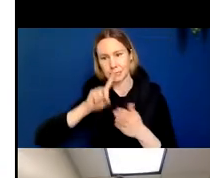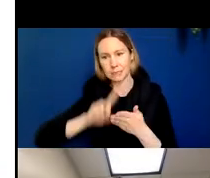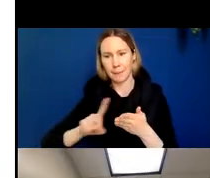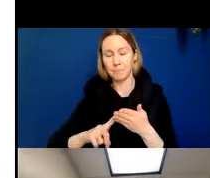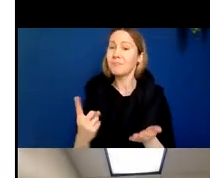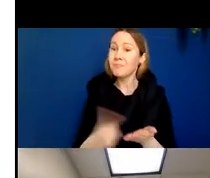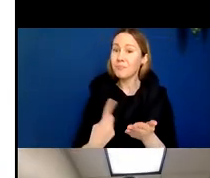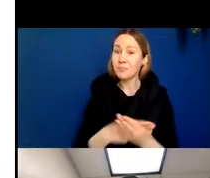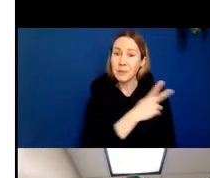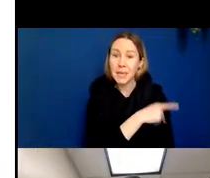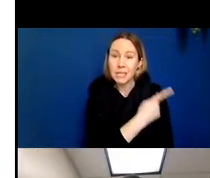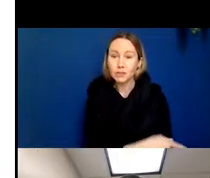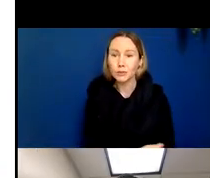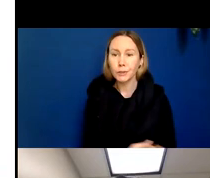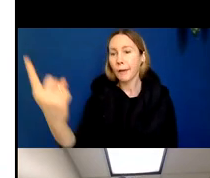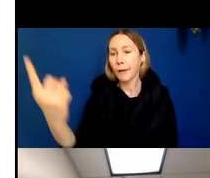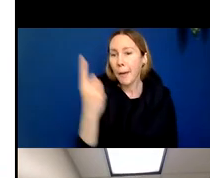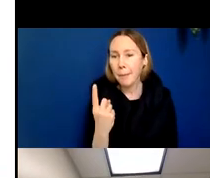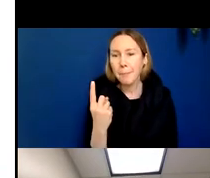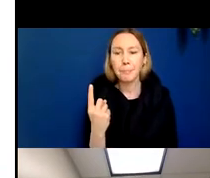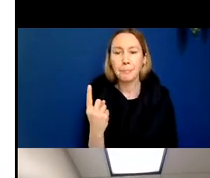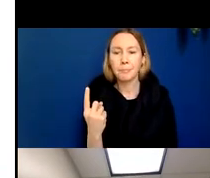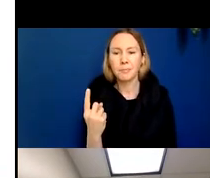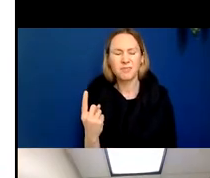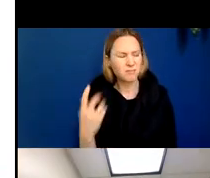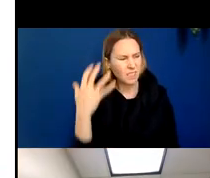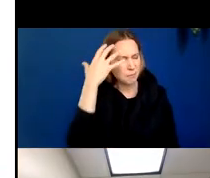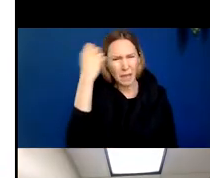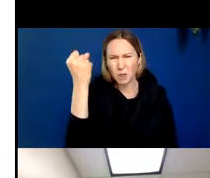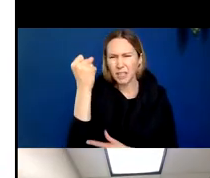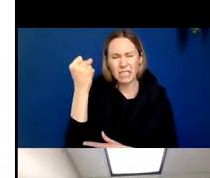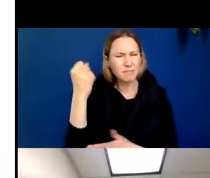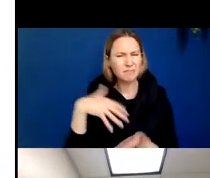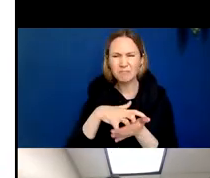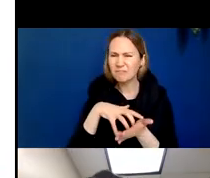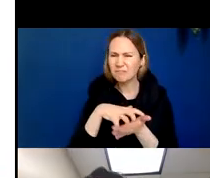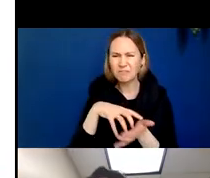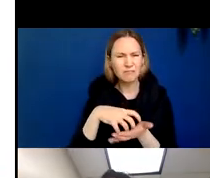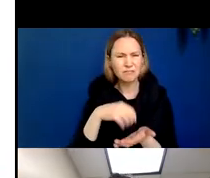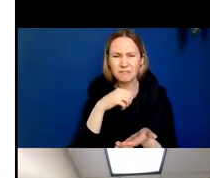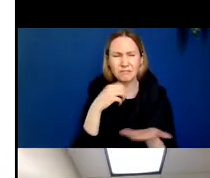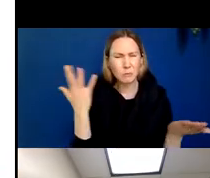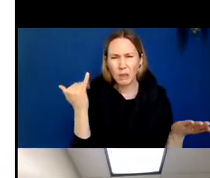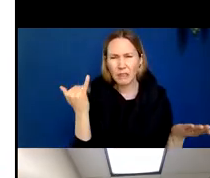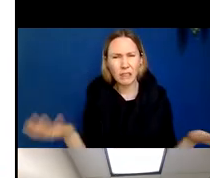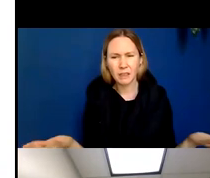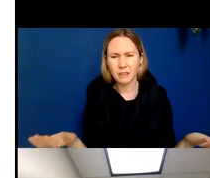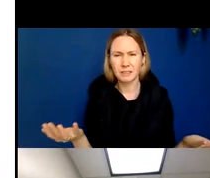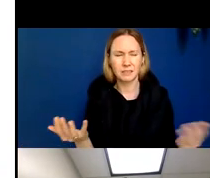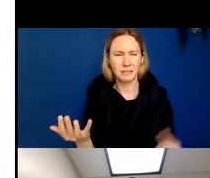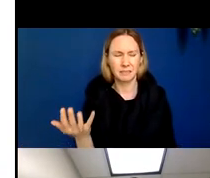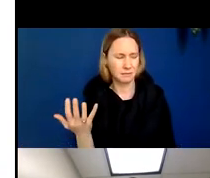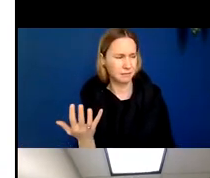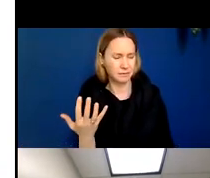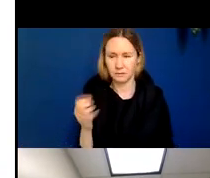patient that comes to me with just memory complaints, nothing more, just mild memory complaints, and they wonder, well, why are you asking me all these